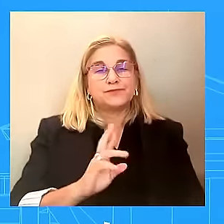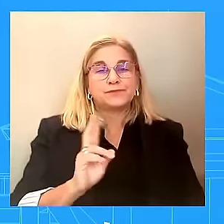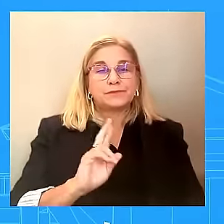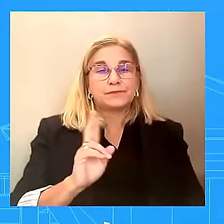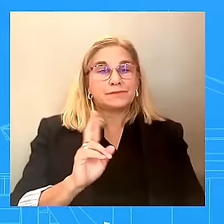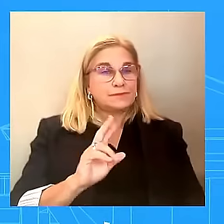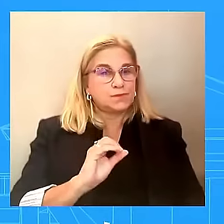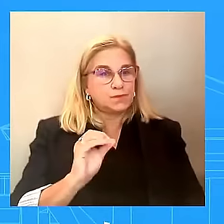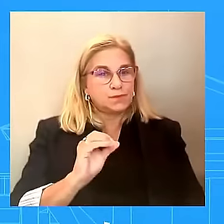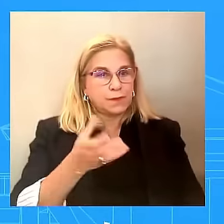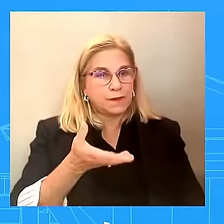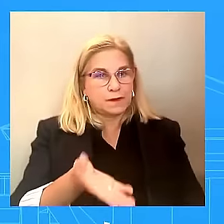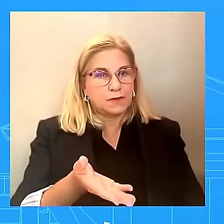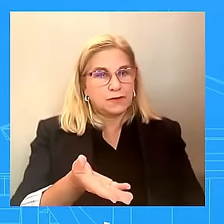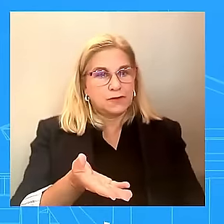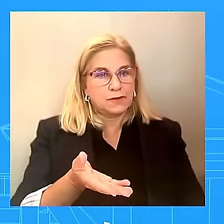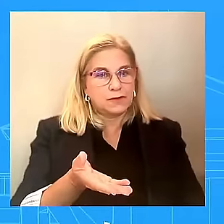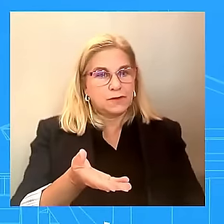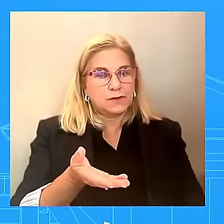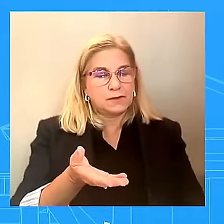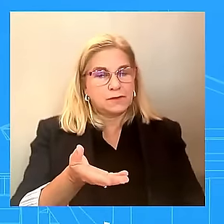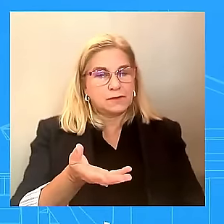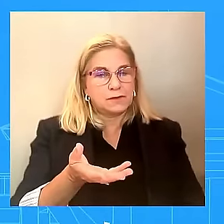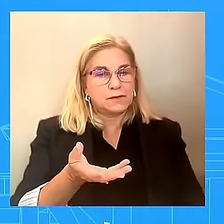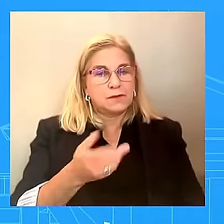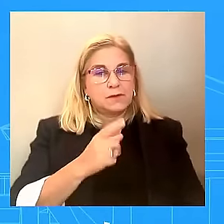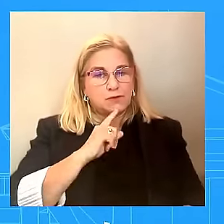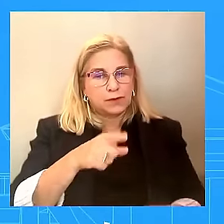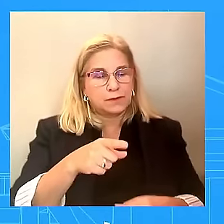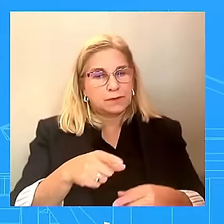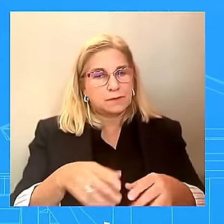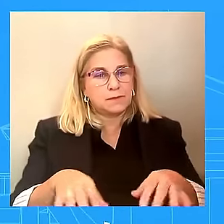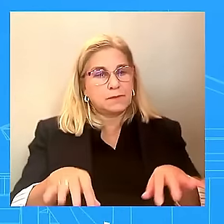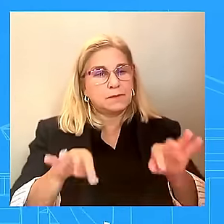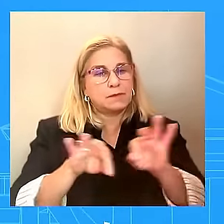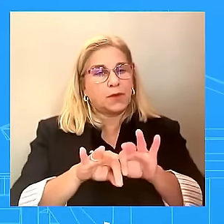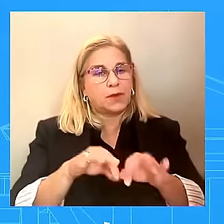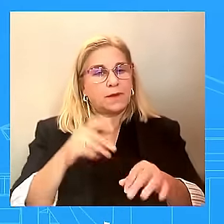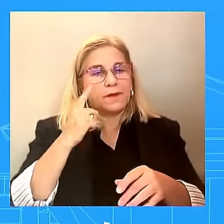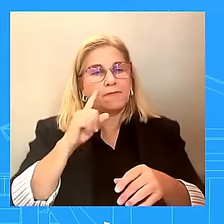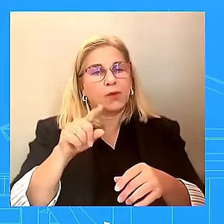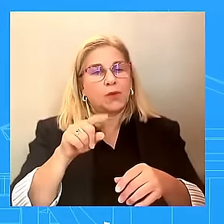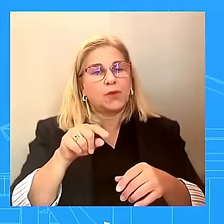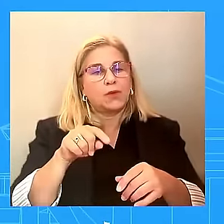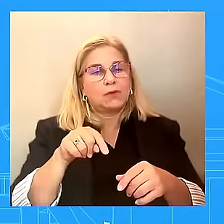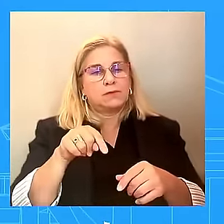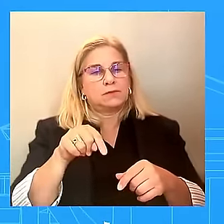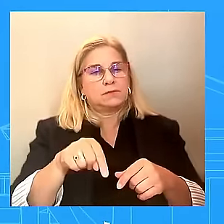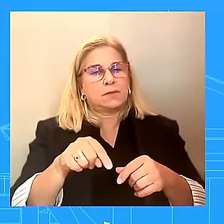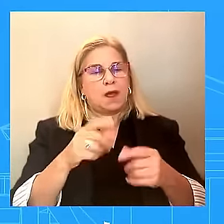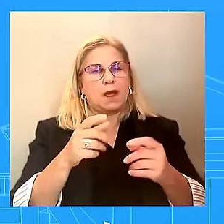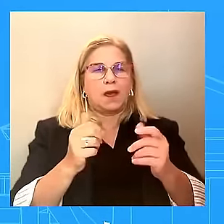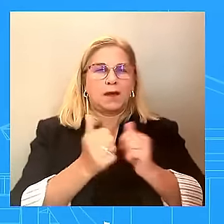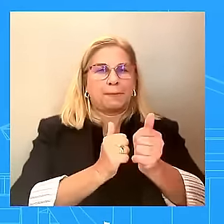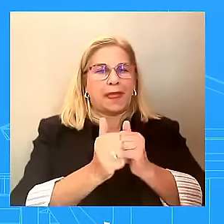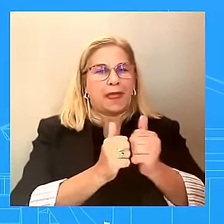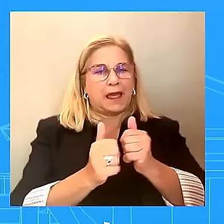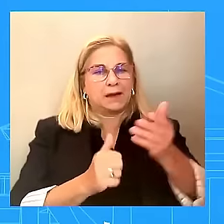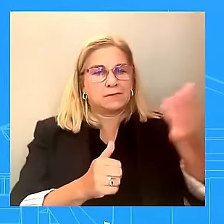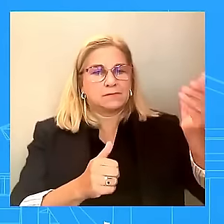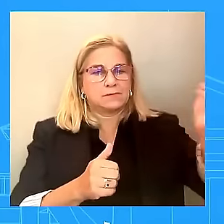campaign. This is something that Ukrainians asked for. They did this a couple months ago in Utah, in Utah, with a Republican governor,